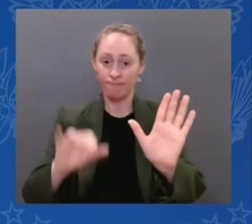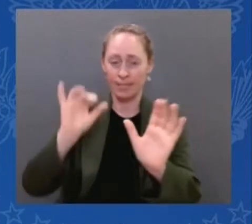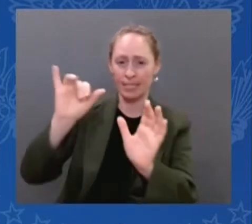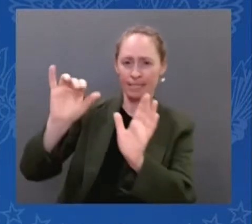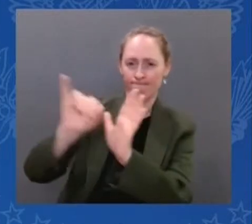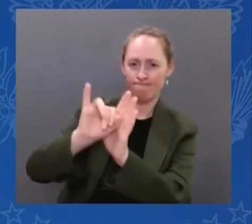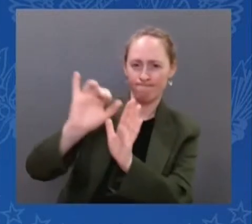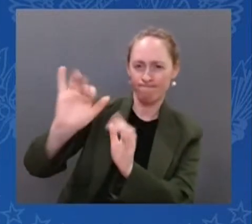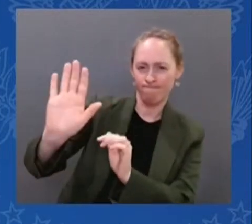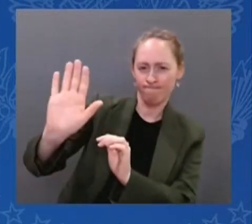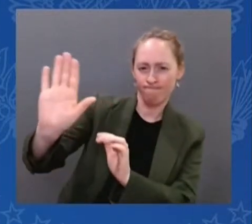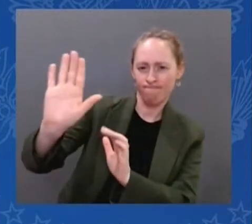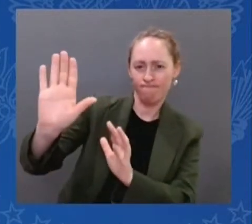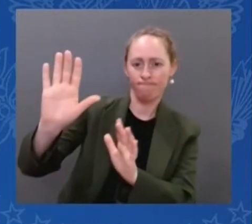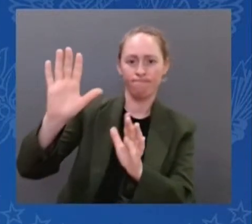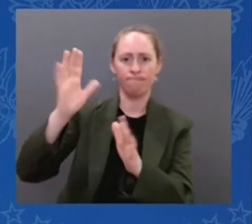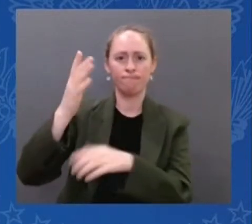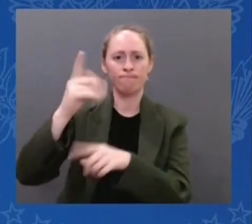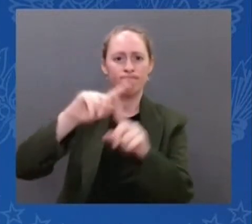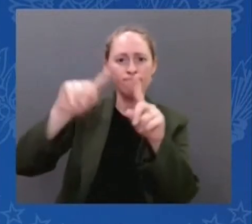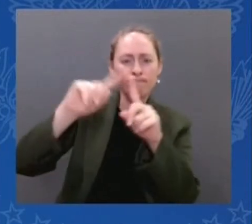planets are habitable.